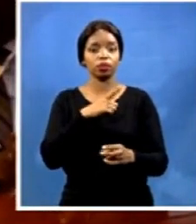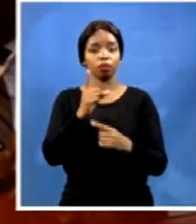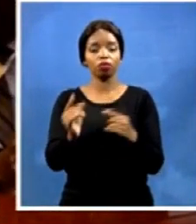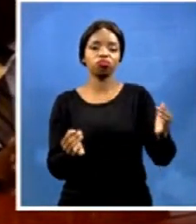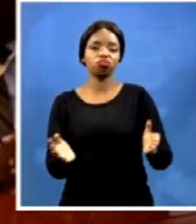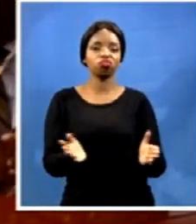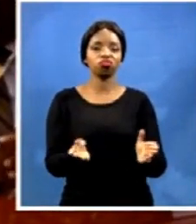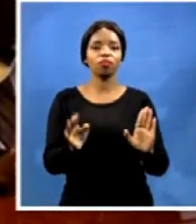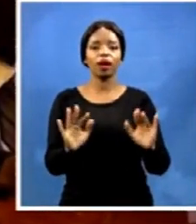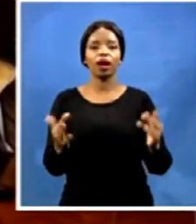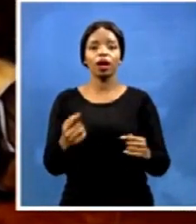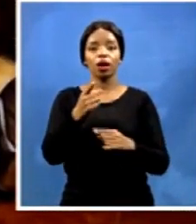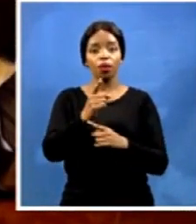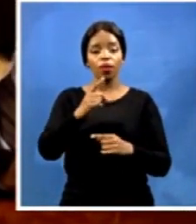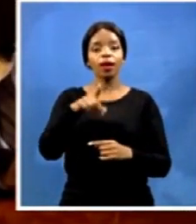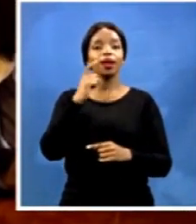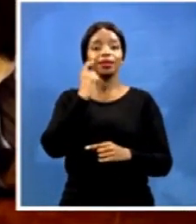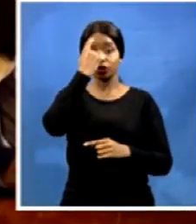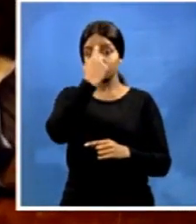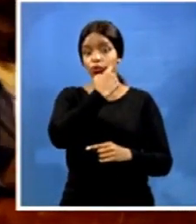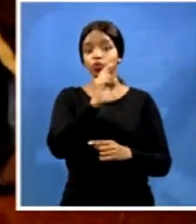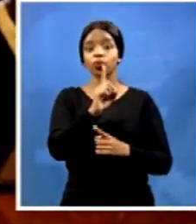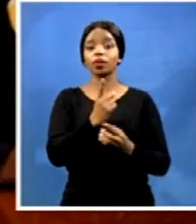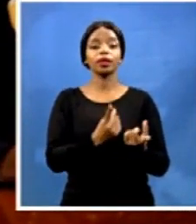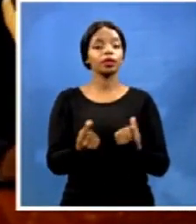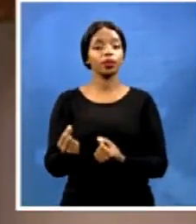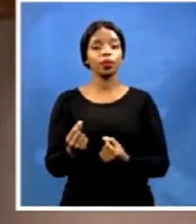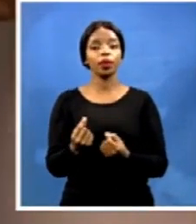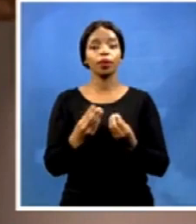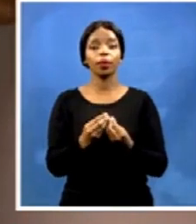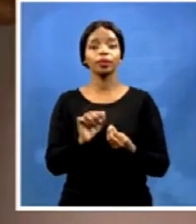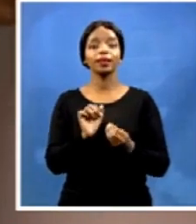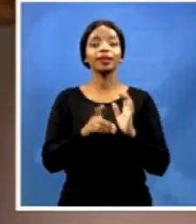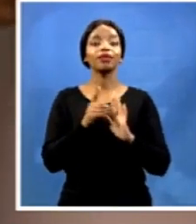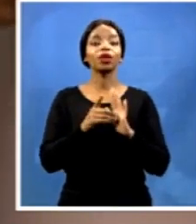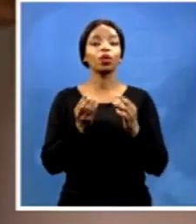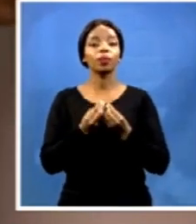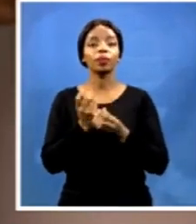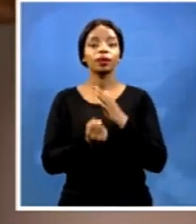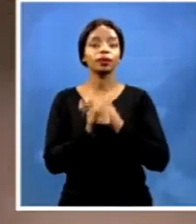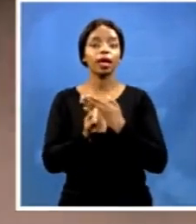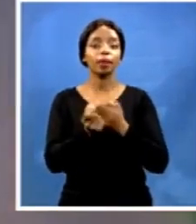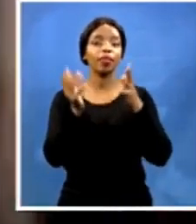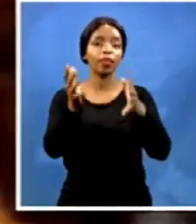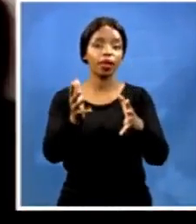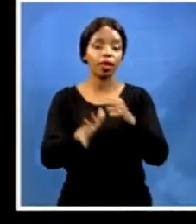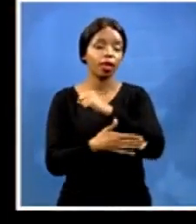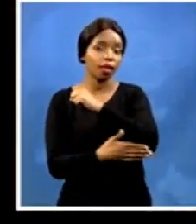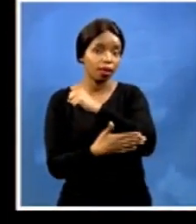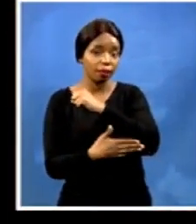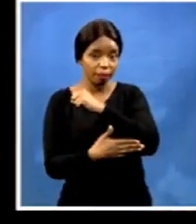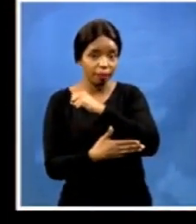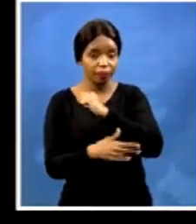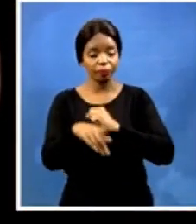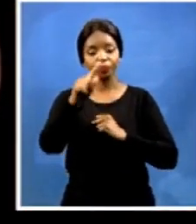developments in the country. Yesterday, in a move that raised tension in the country, Tabane deployed the military to parts of